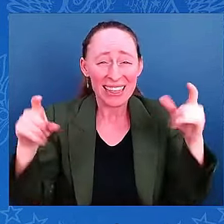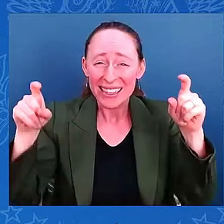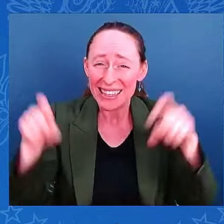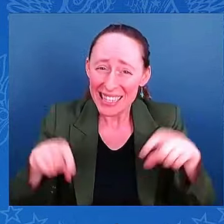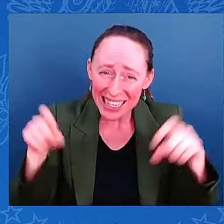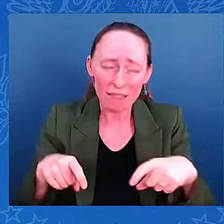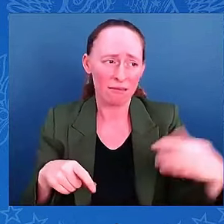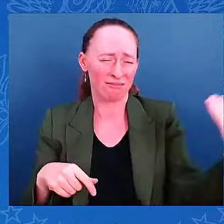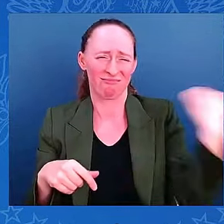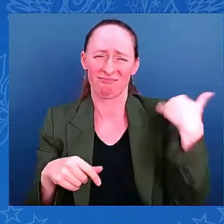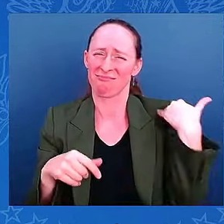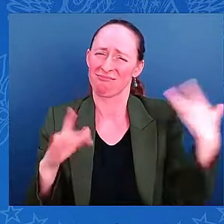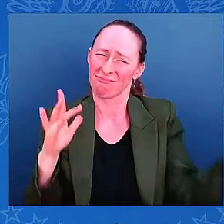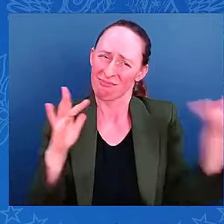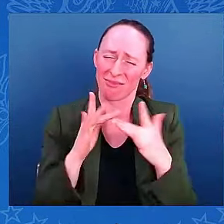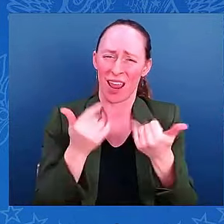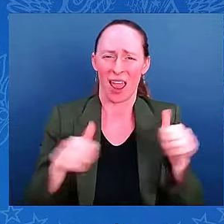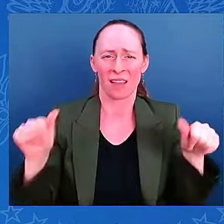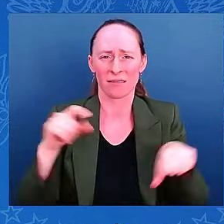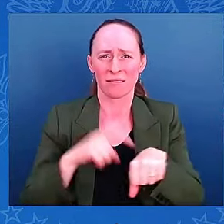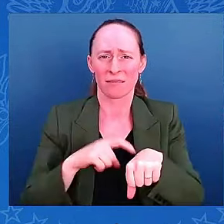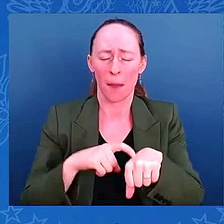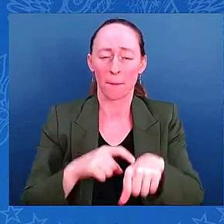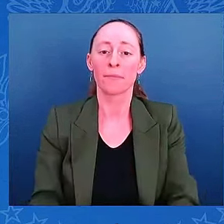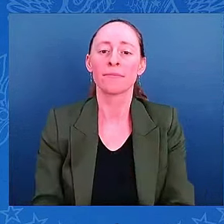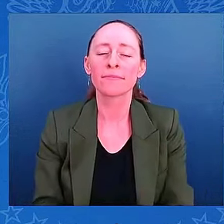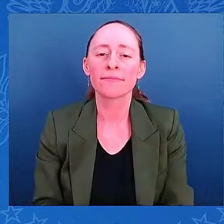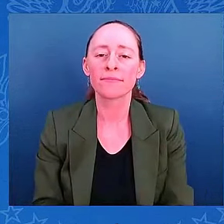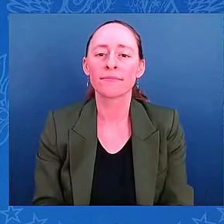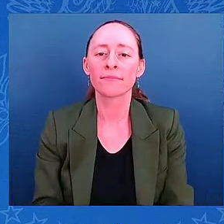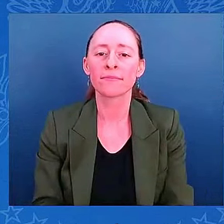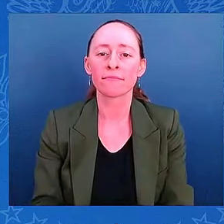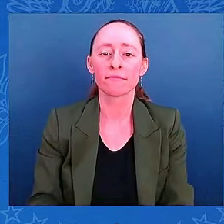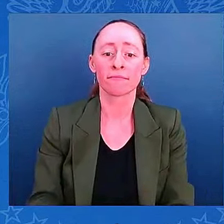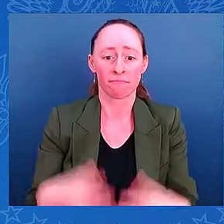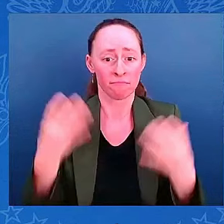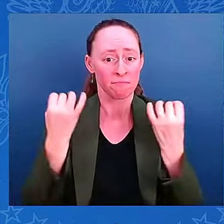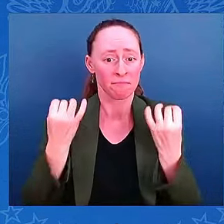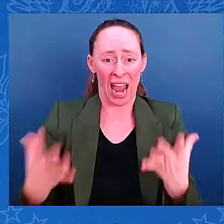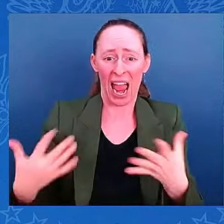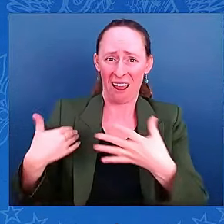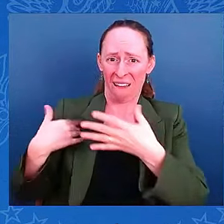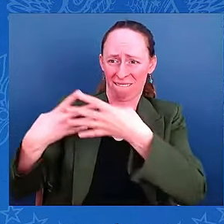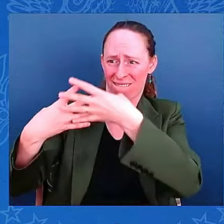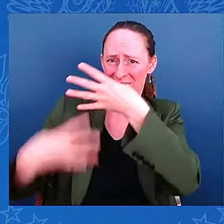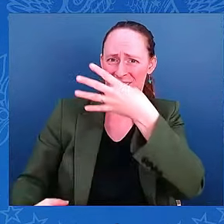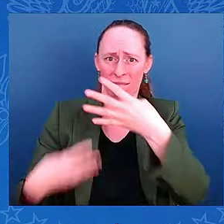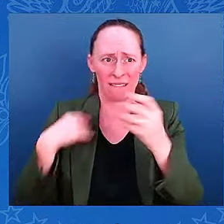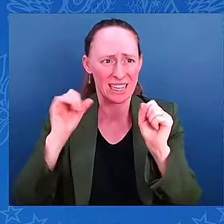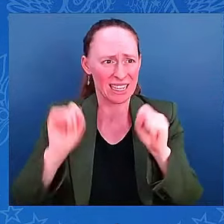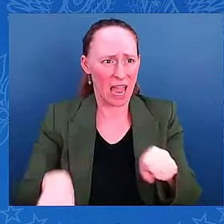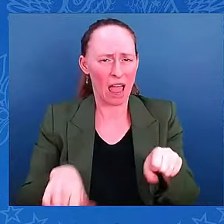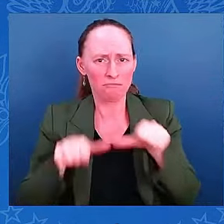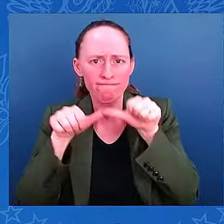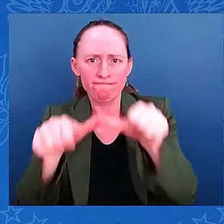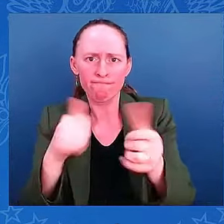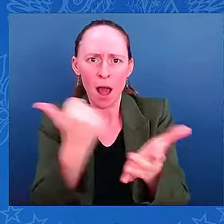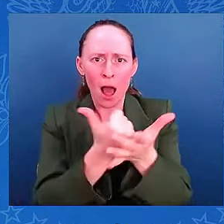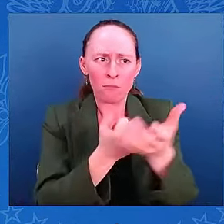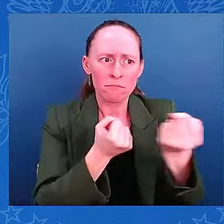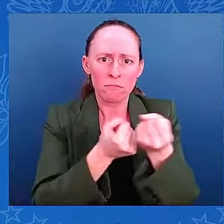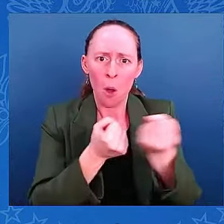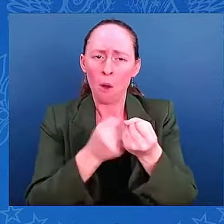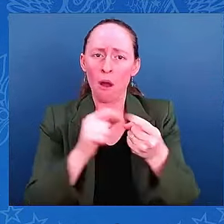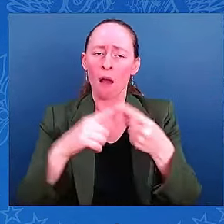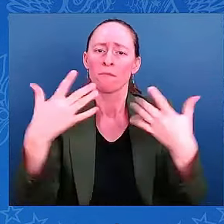unprecedented number of assets to deal with this crisis. We're going to continue to do so until the job is done. But now I want to be clear about